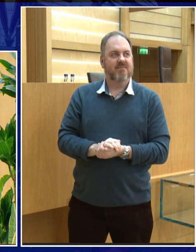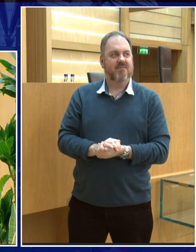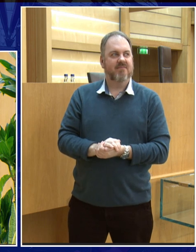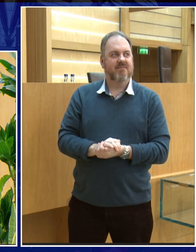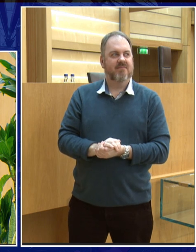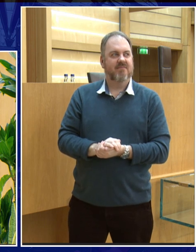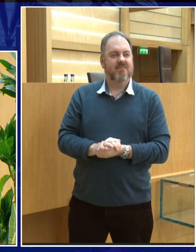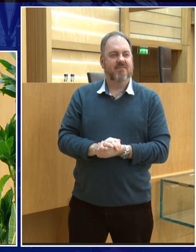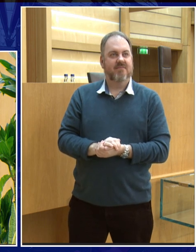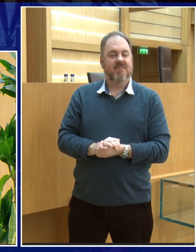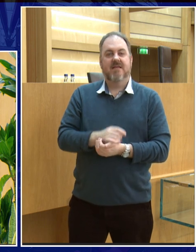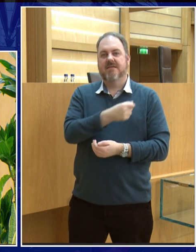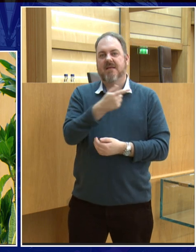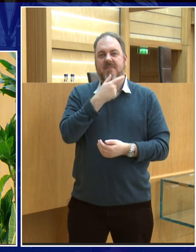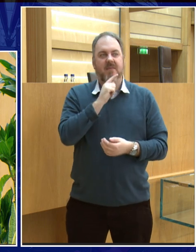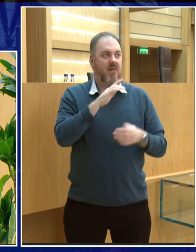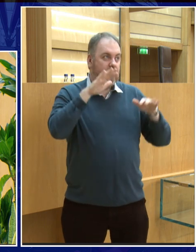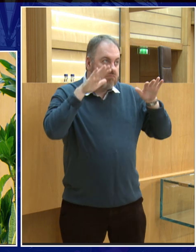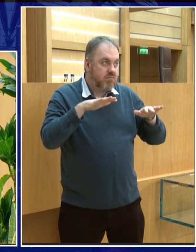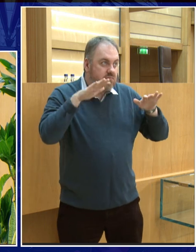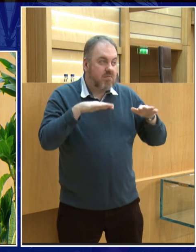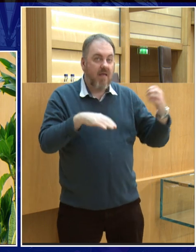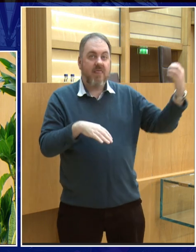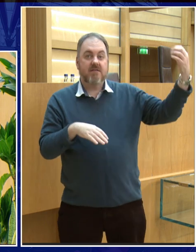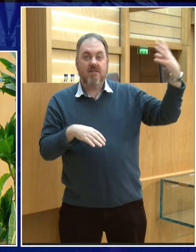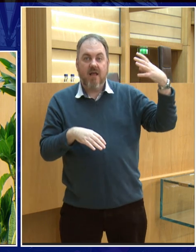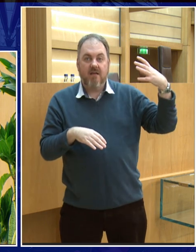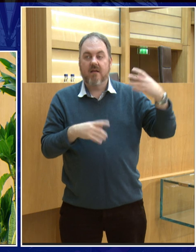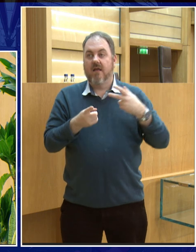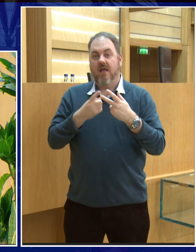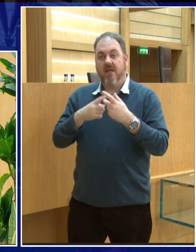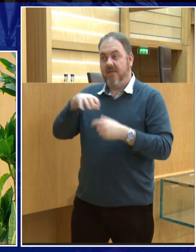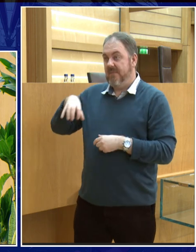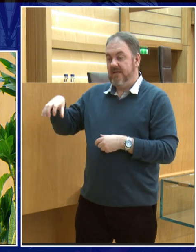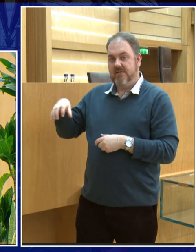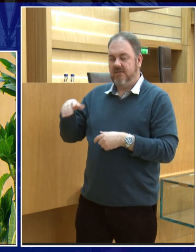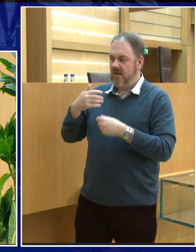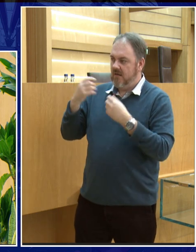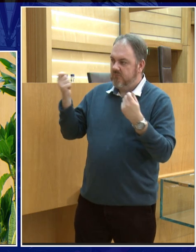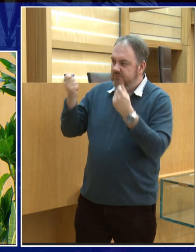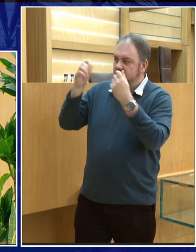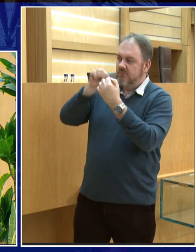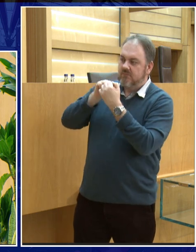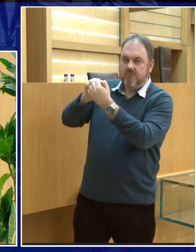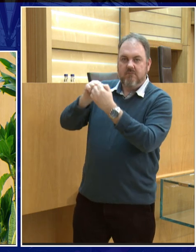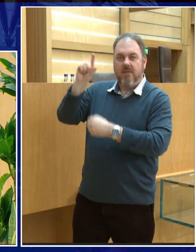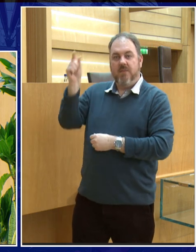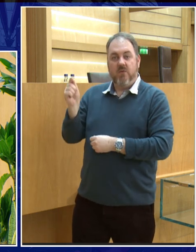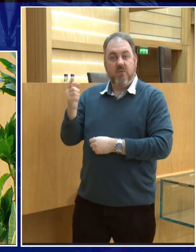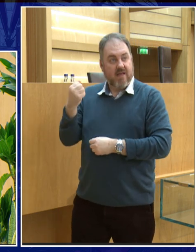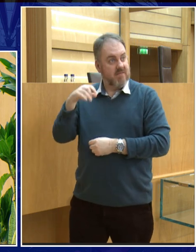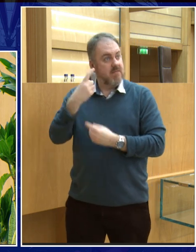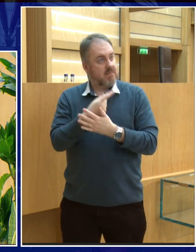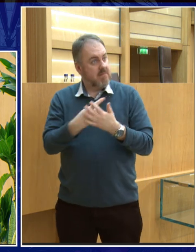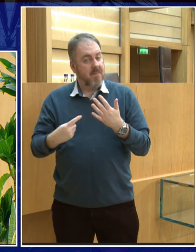other places that celebrate the sun, but there are many, many, many places that celebrate the moon, and many of them are up here in Scotland, and one of the places that I'm most